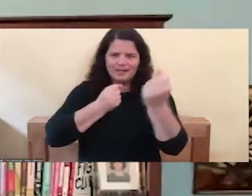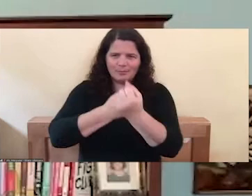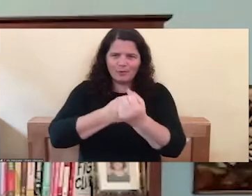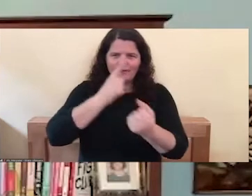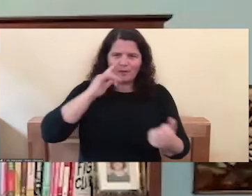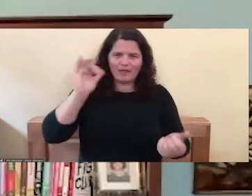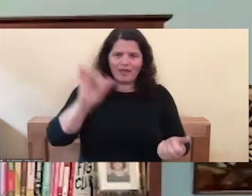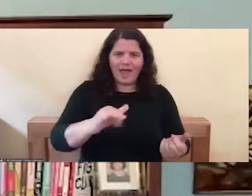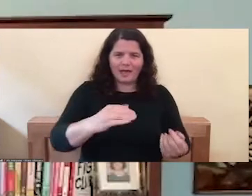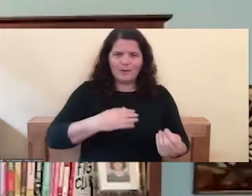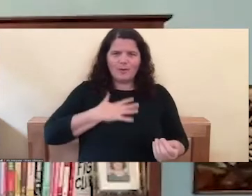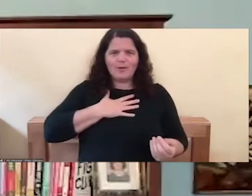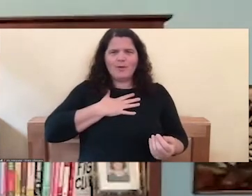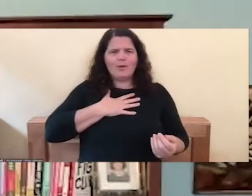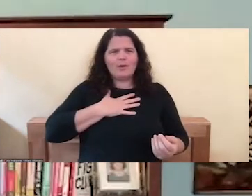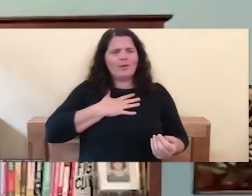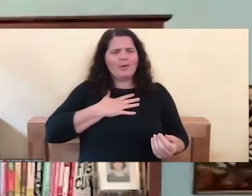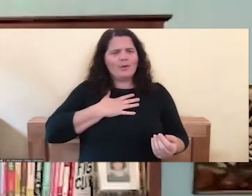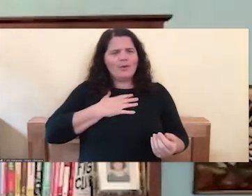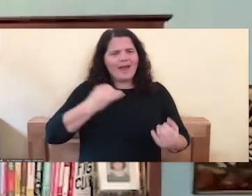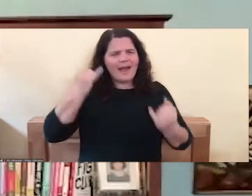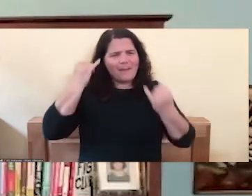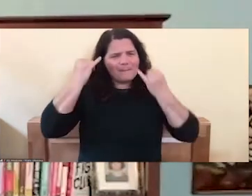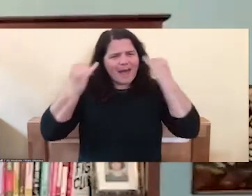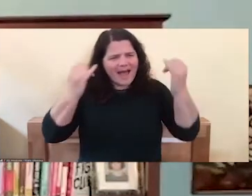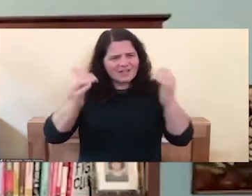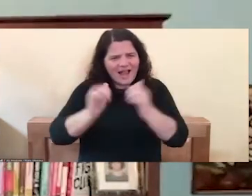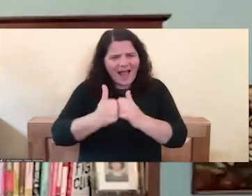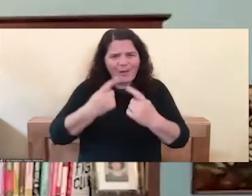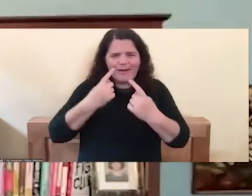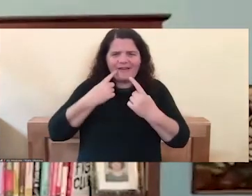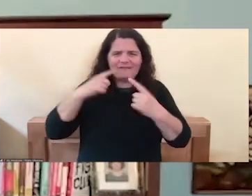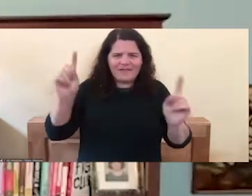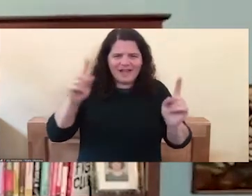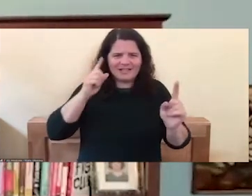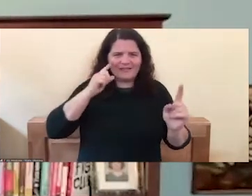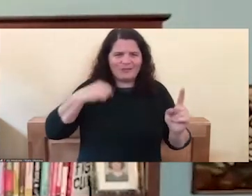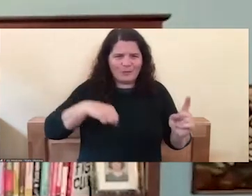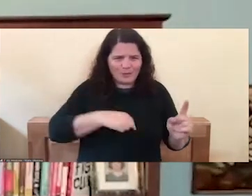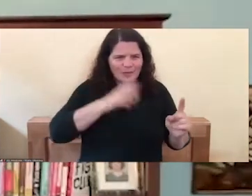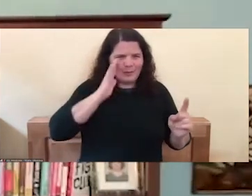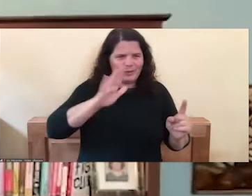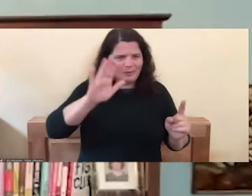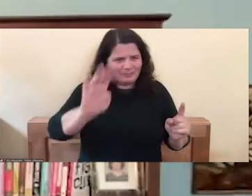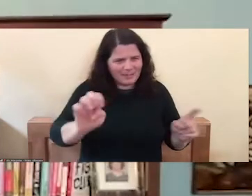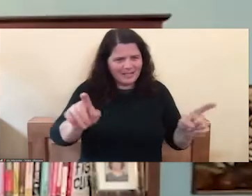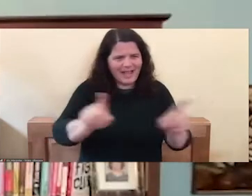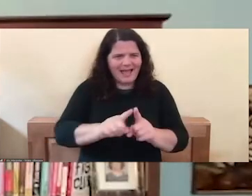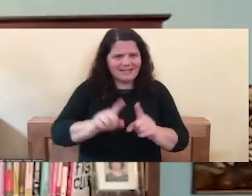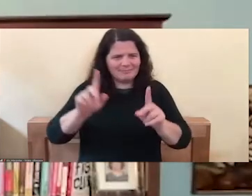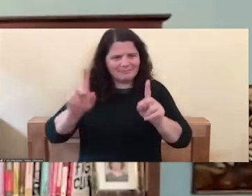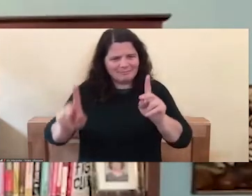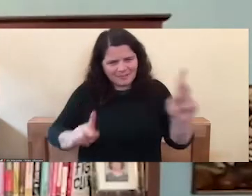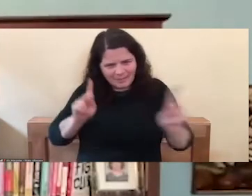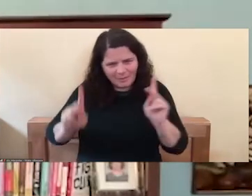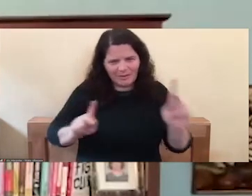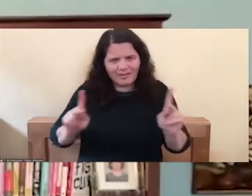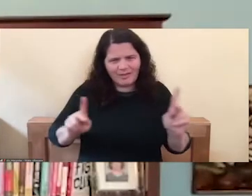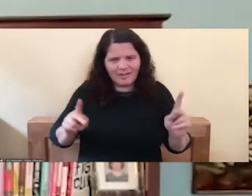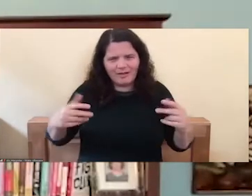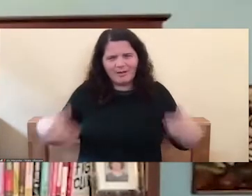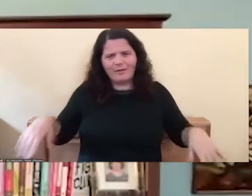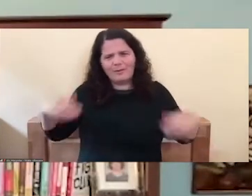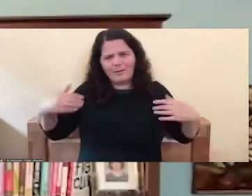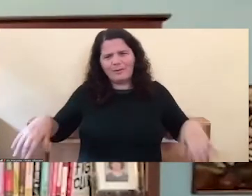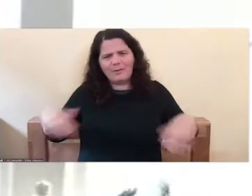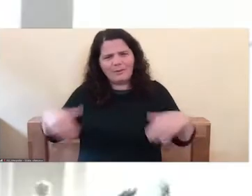much more effective we'd be as a planet, as a people, you know, and if we can do that, that'd be a wonderful gift